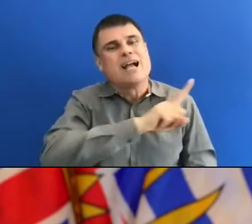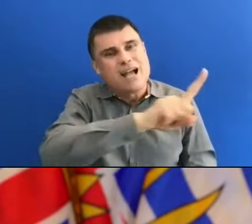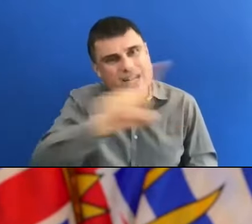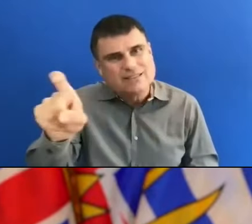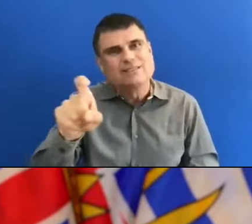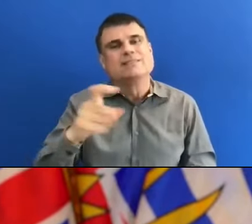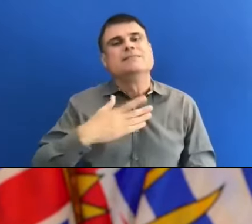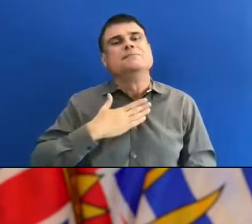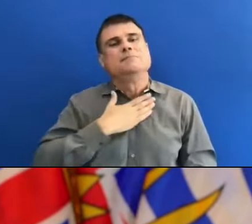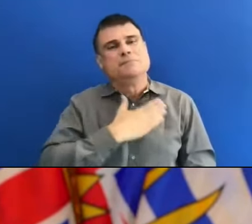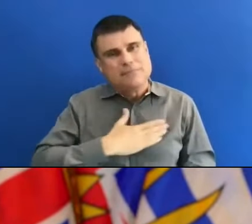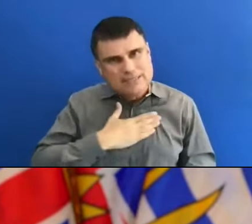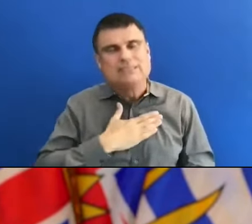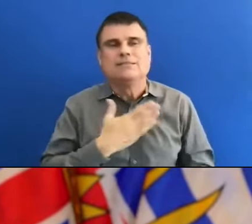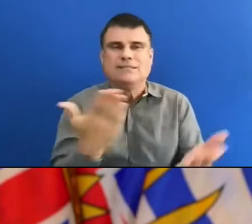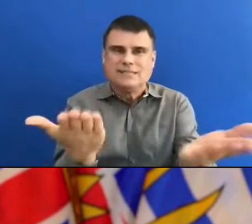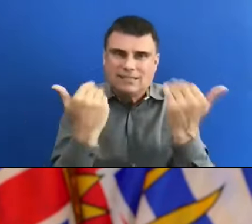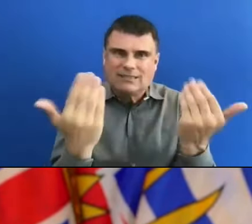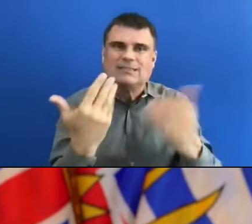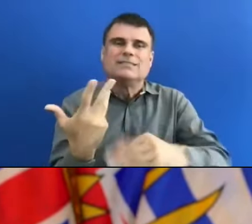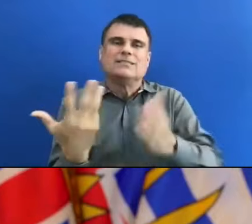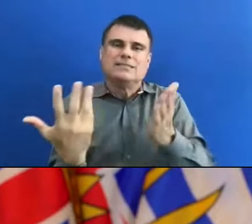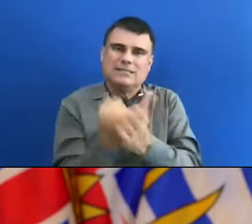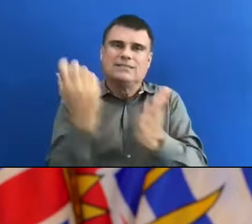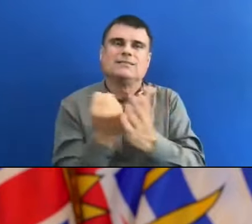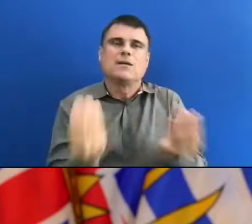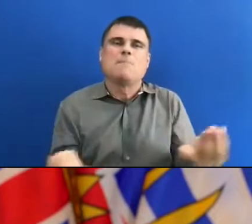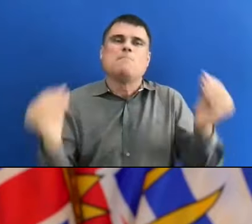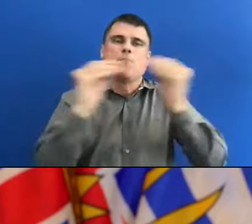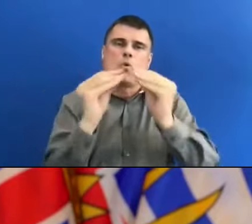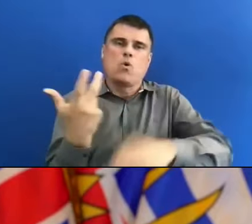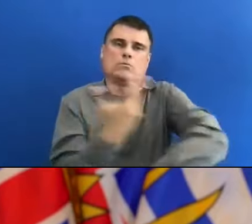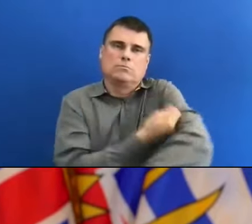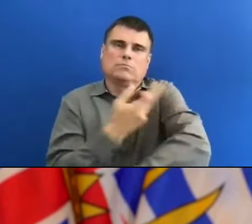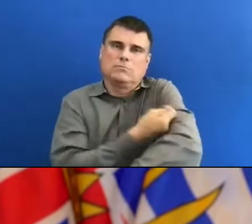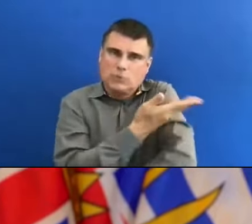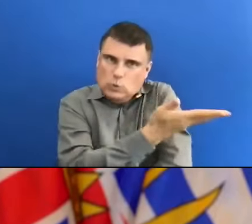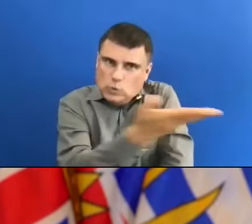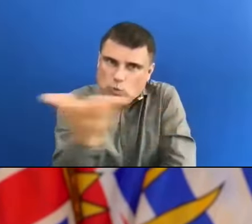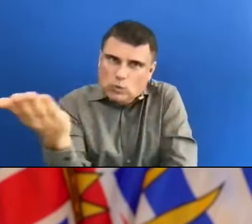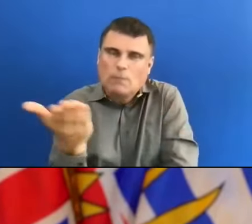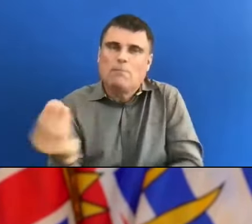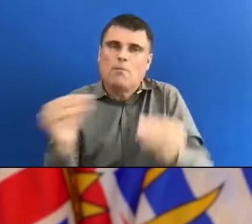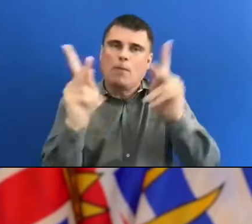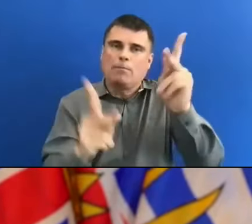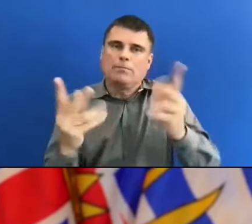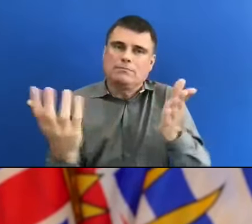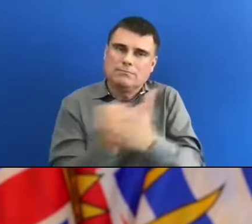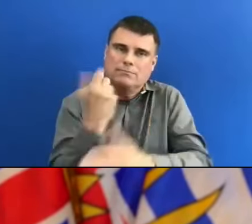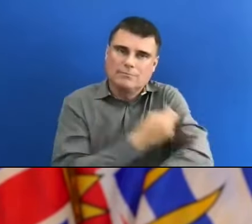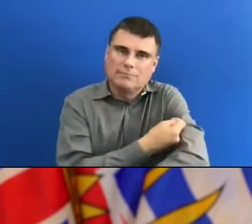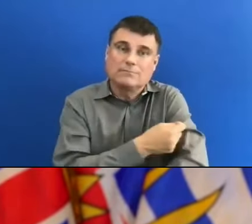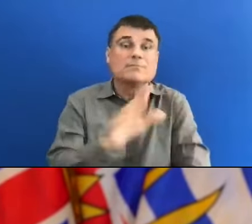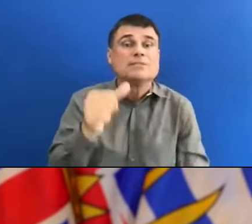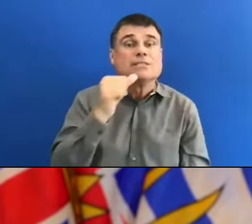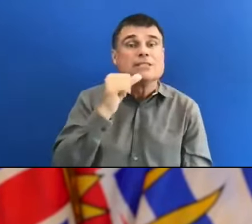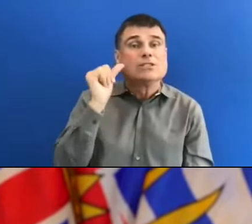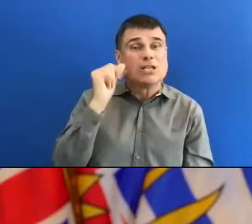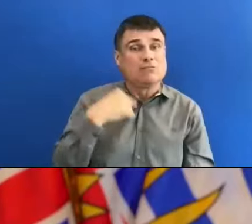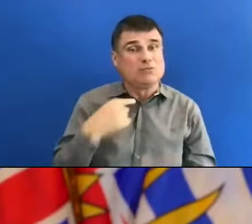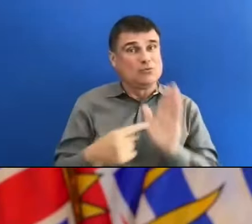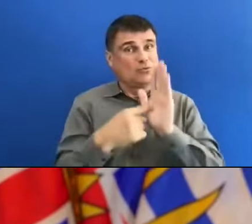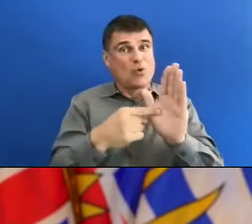up our protection through immunization. But what we have seen and we showed that yesterday is our cases are coming down